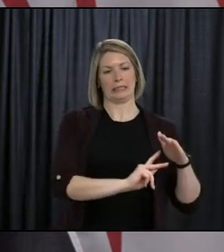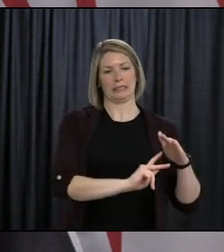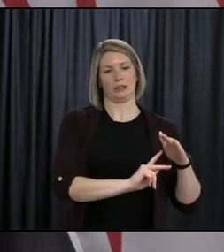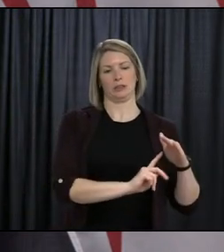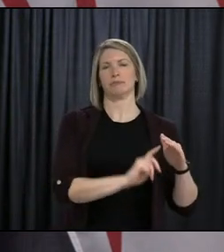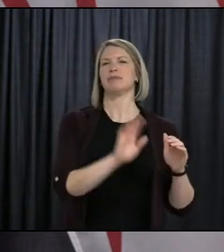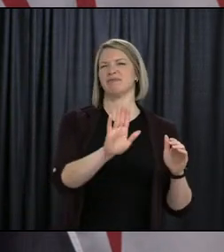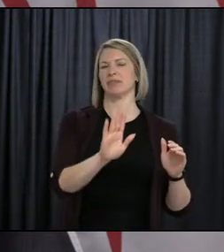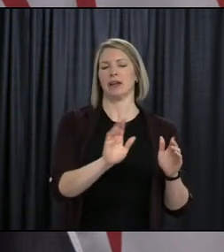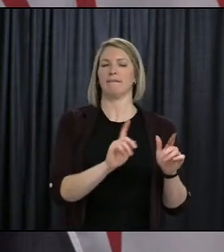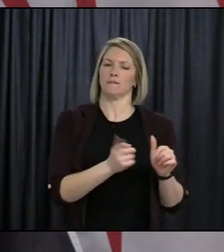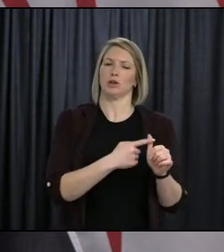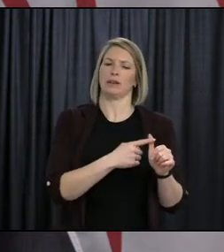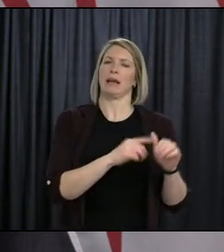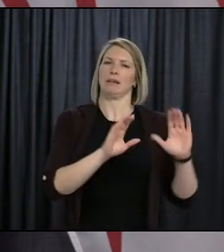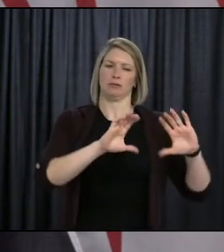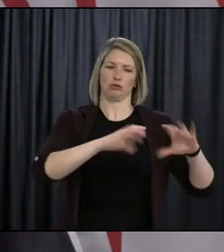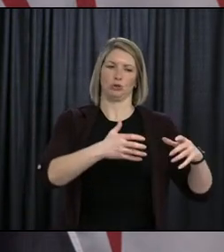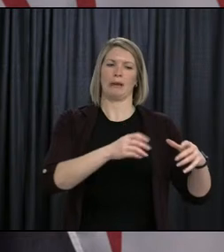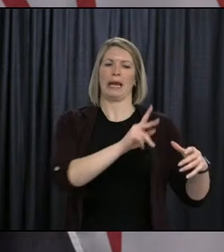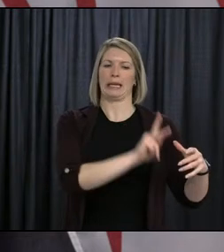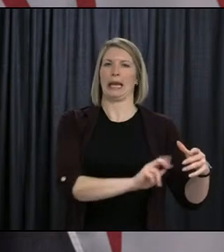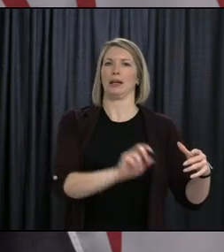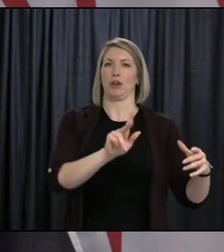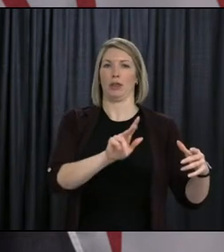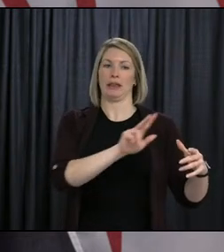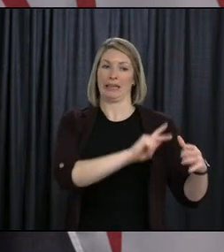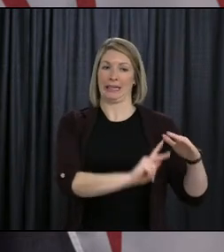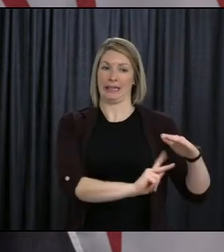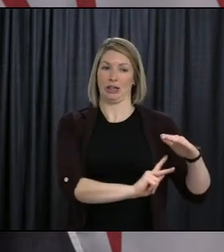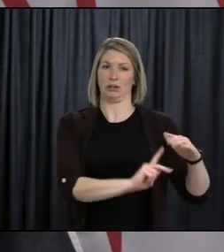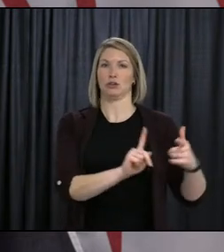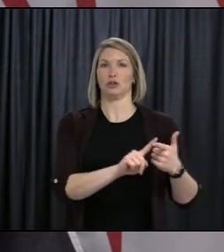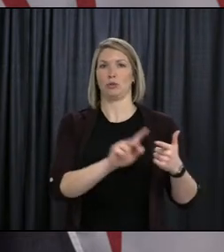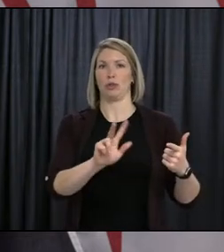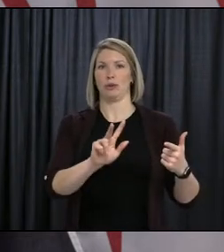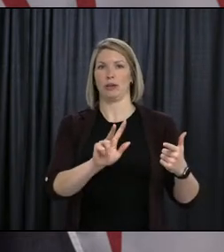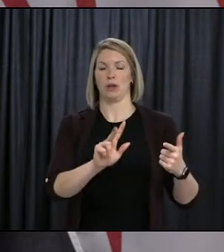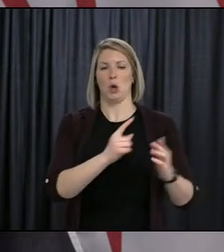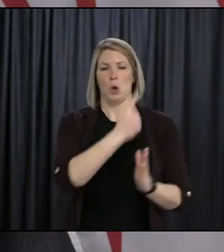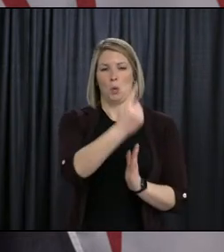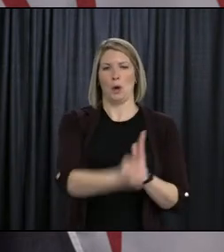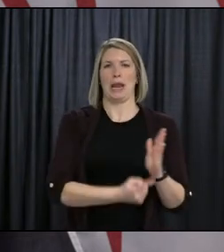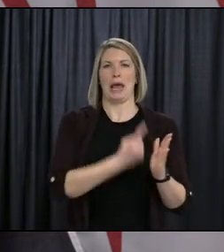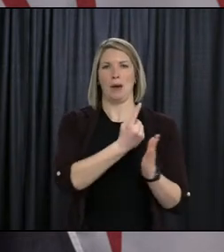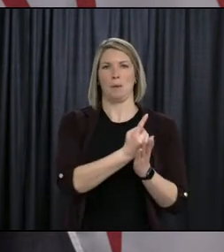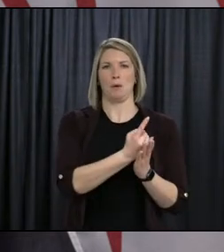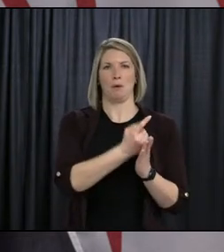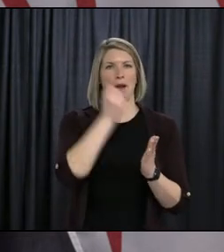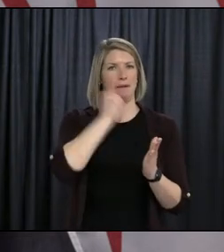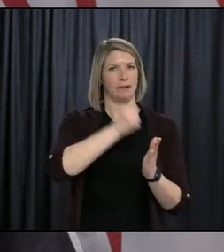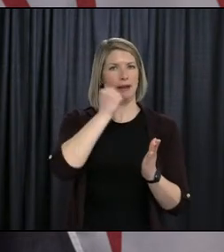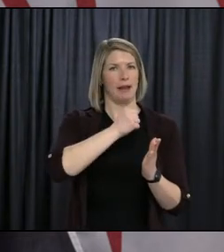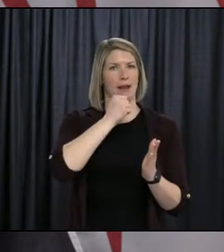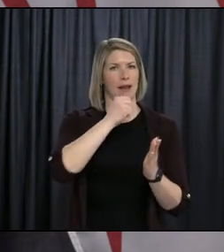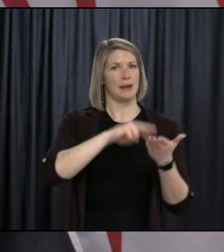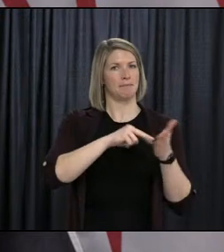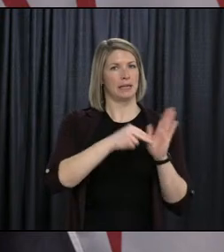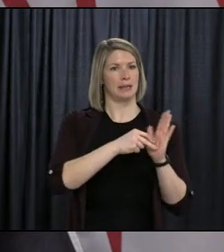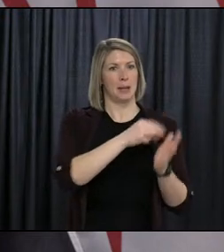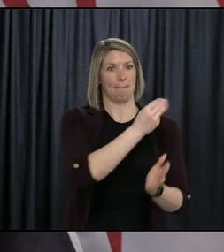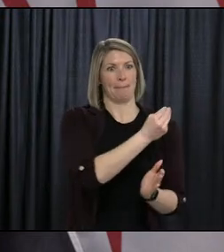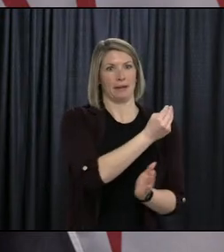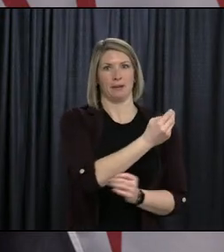-3, let's deal with primary, you're looking at an hour a day, so five hours a week as a minimum, of